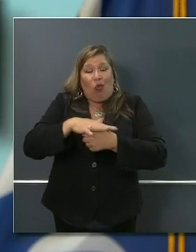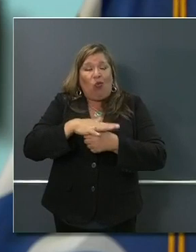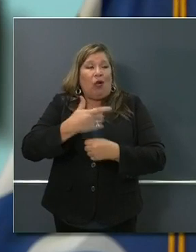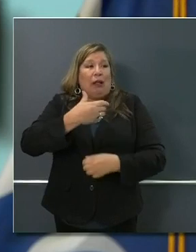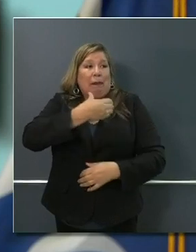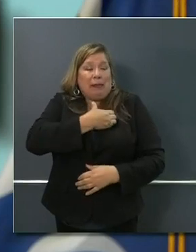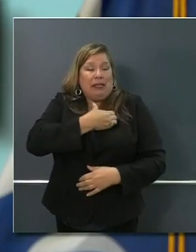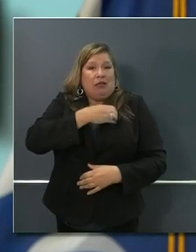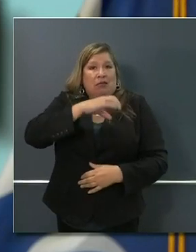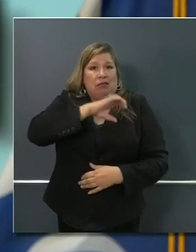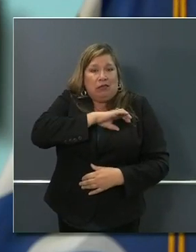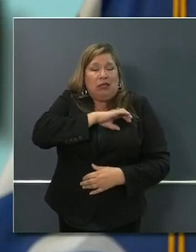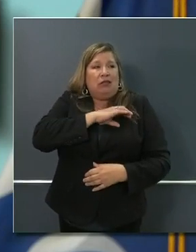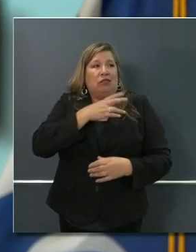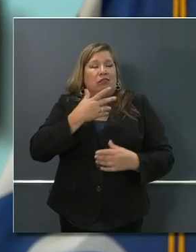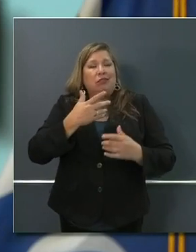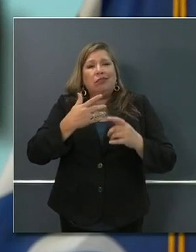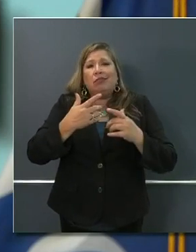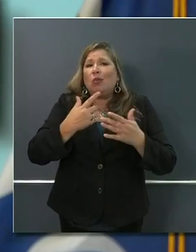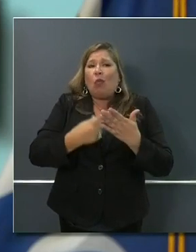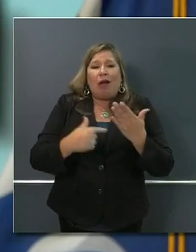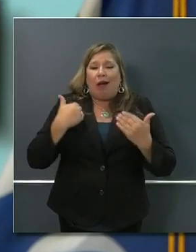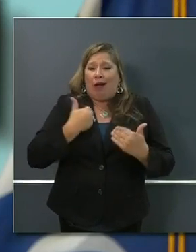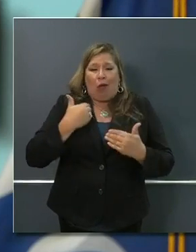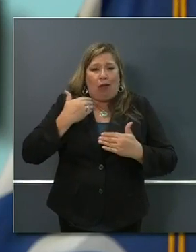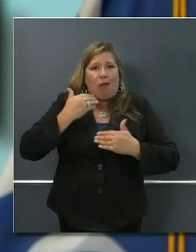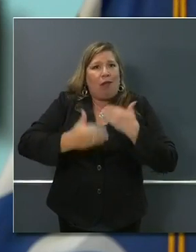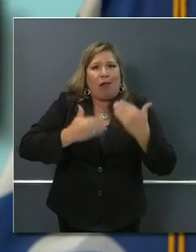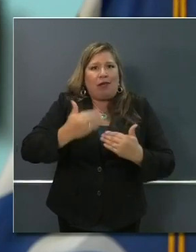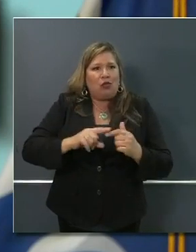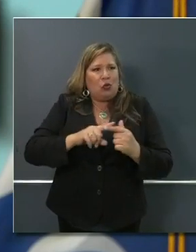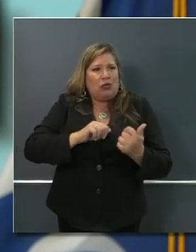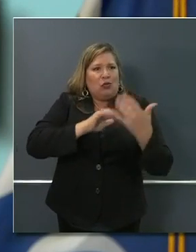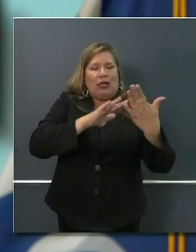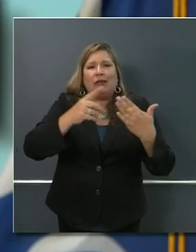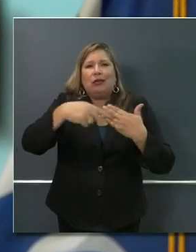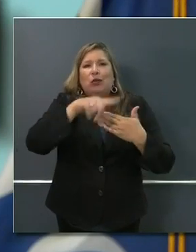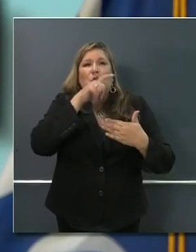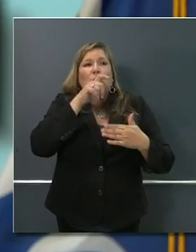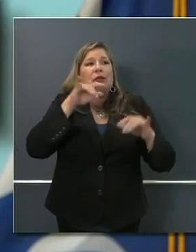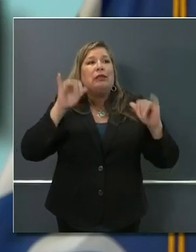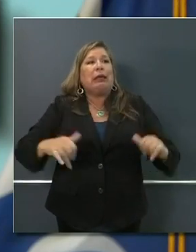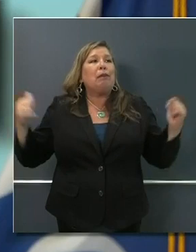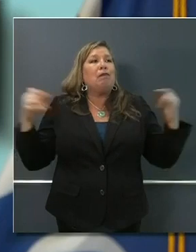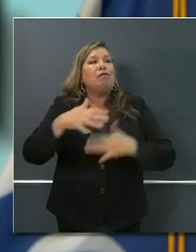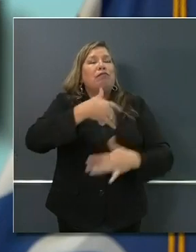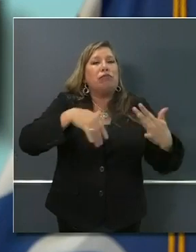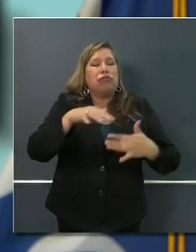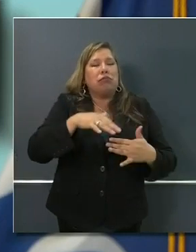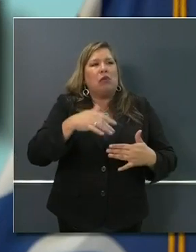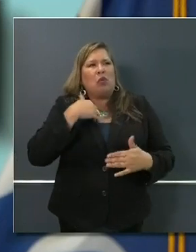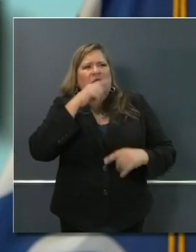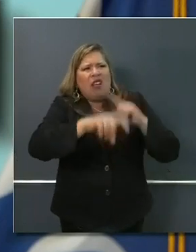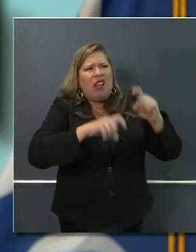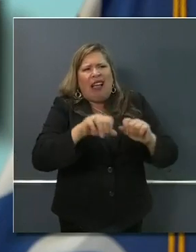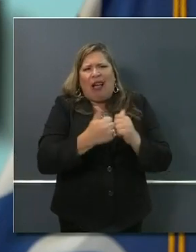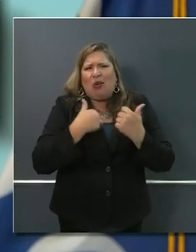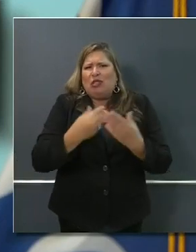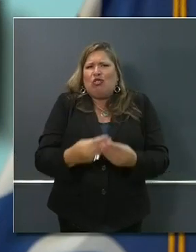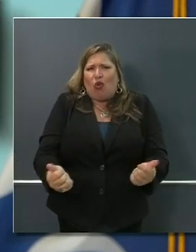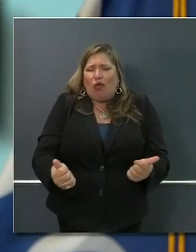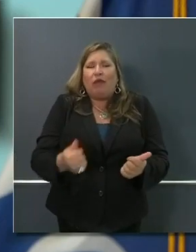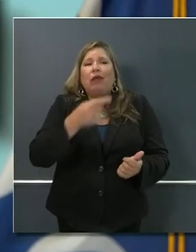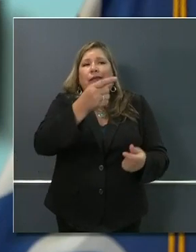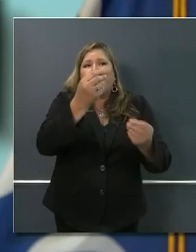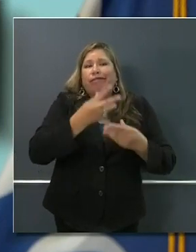about some protocols and procedures, and we wanted to get some feedback from them. We did get that feedback, and I'm working with state parks